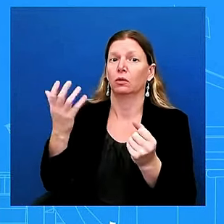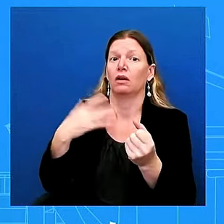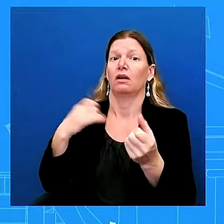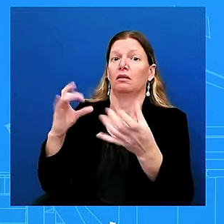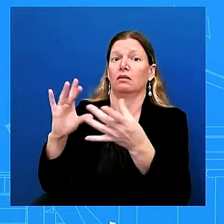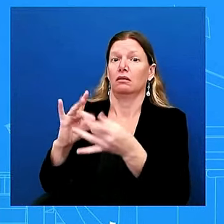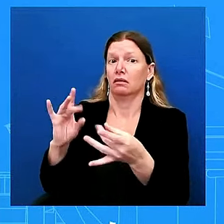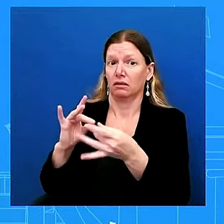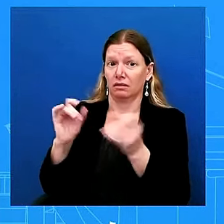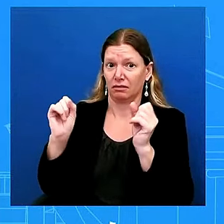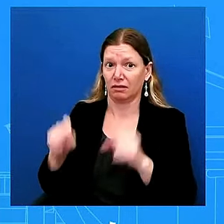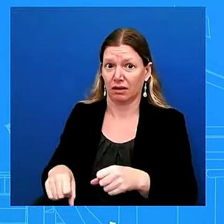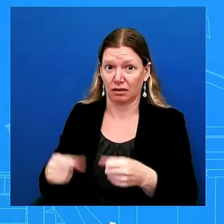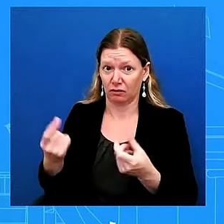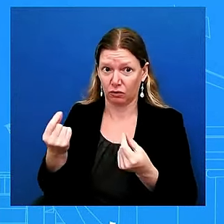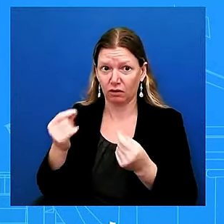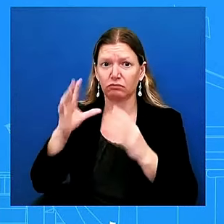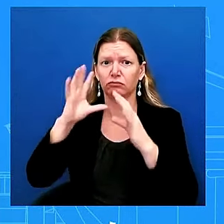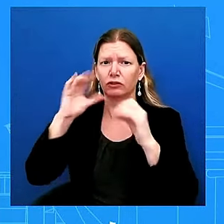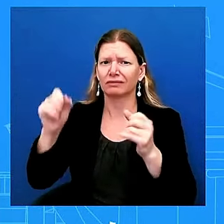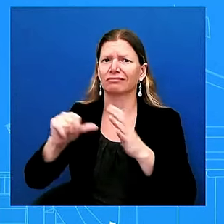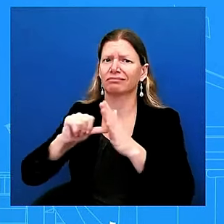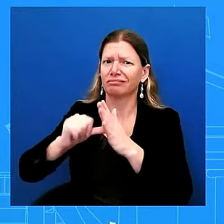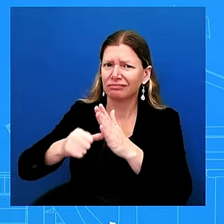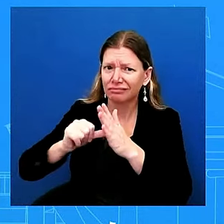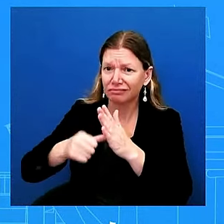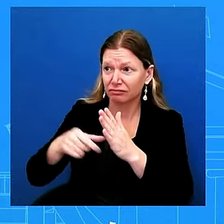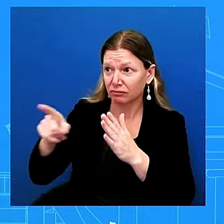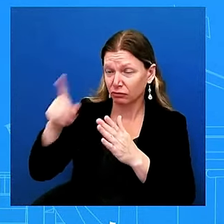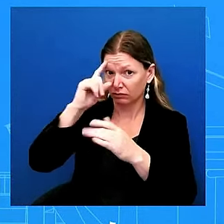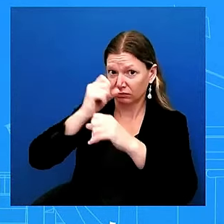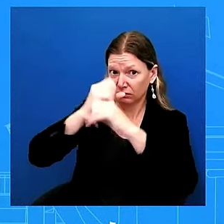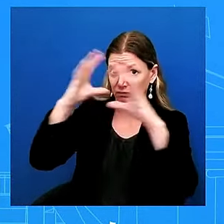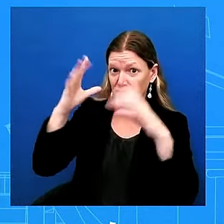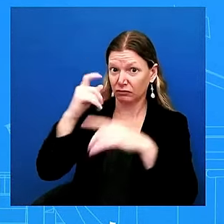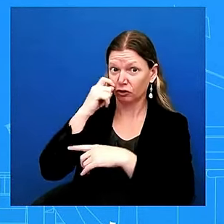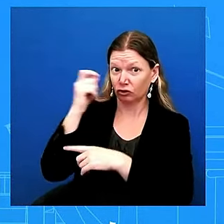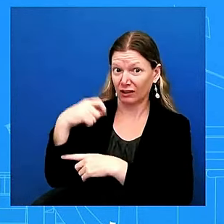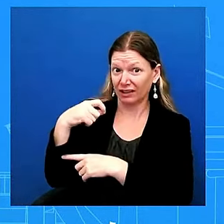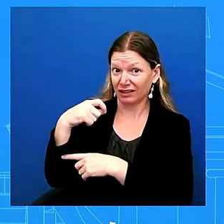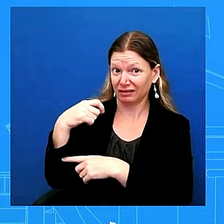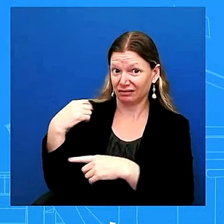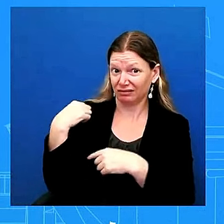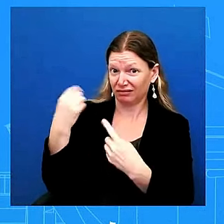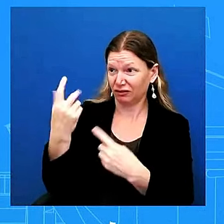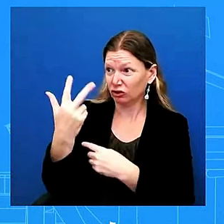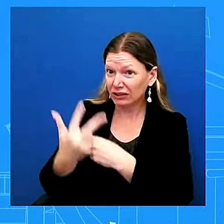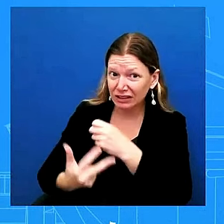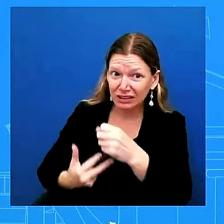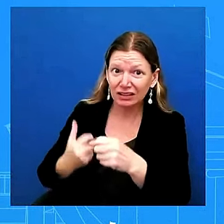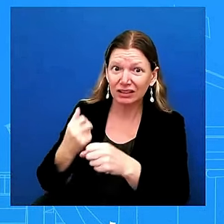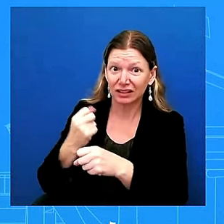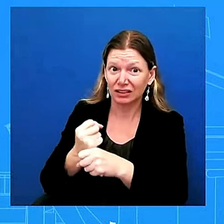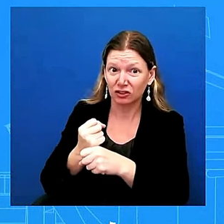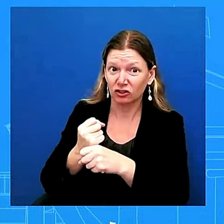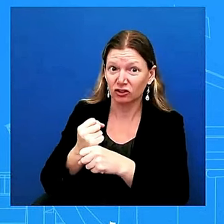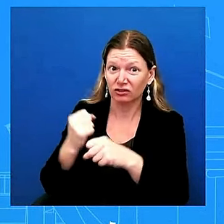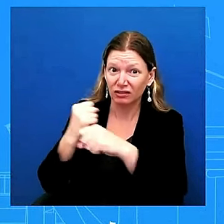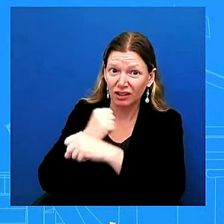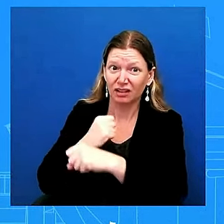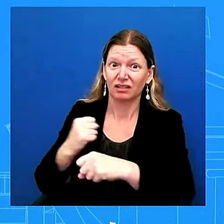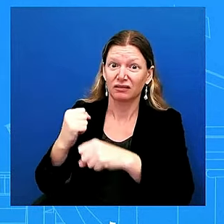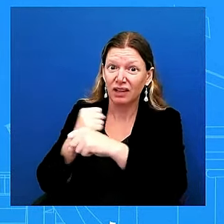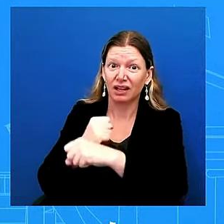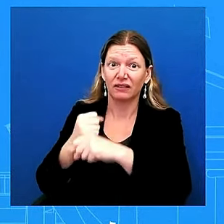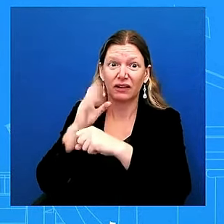ukraine if you think about what ukraine has been trying to do over the almost three years which is certainly fight for their sovereignty and uh fight for their democracy